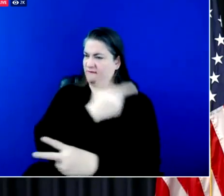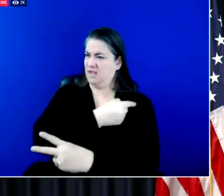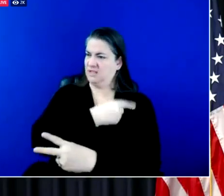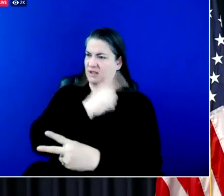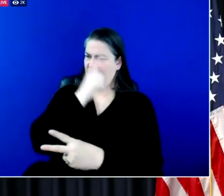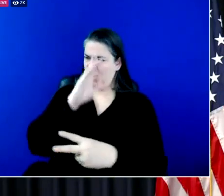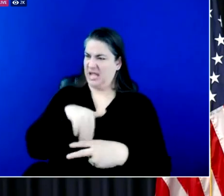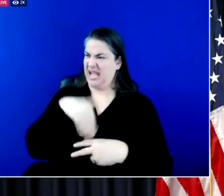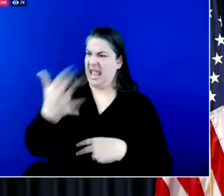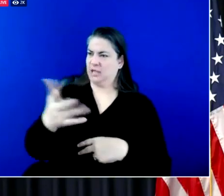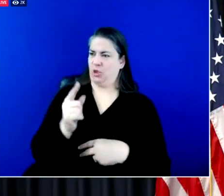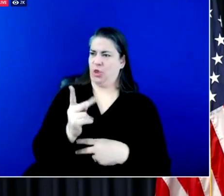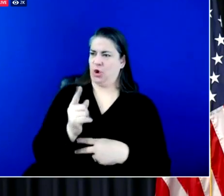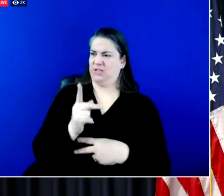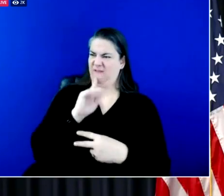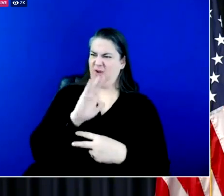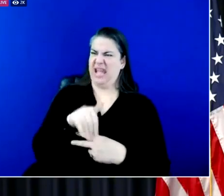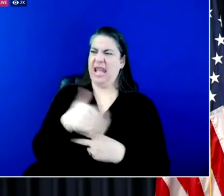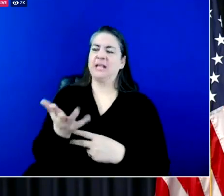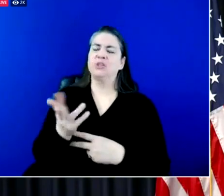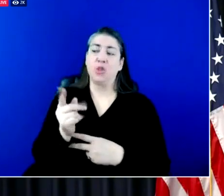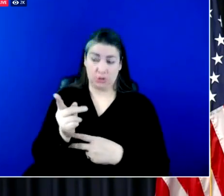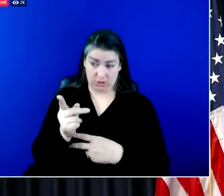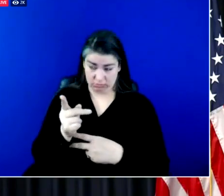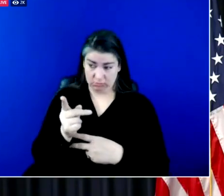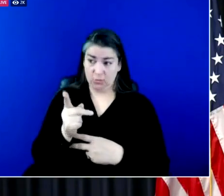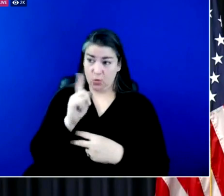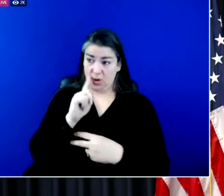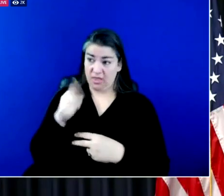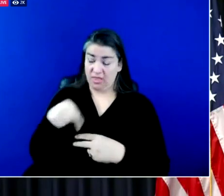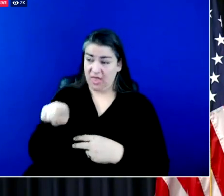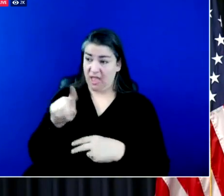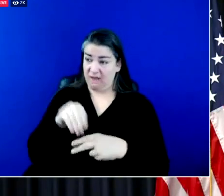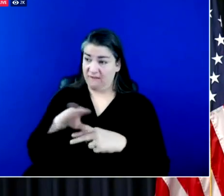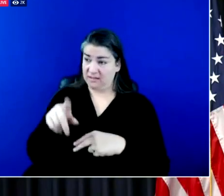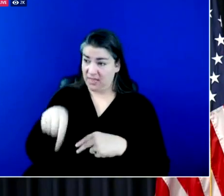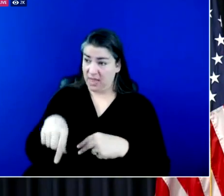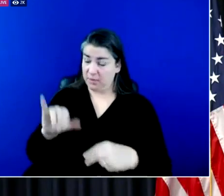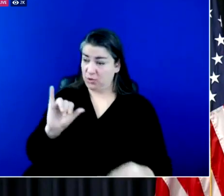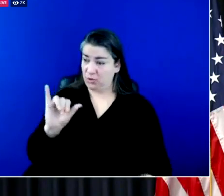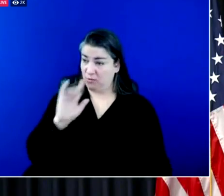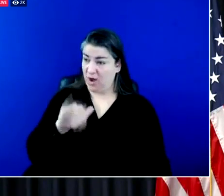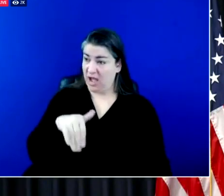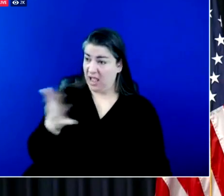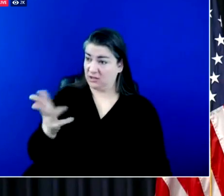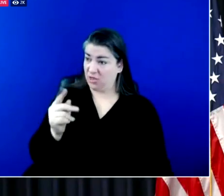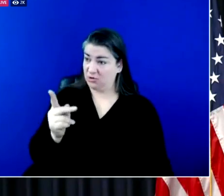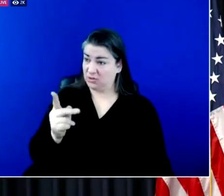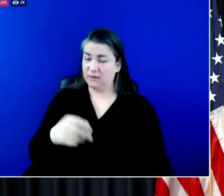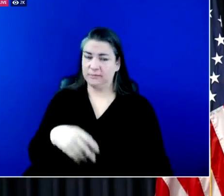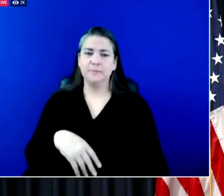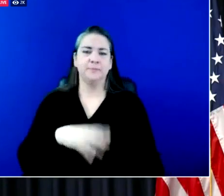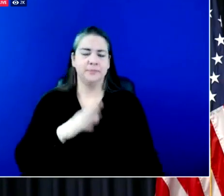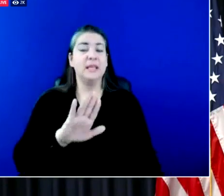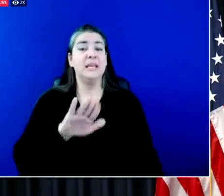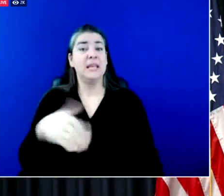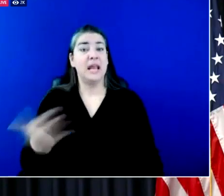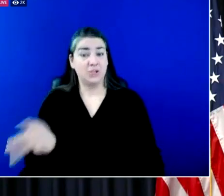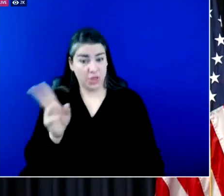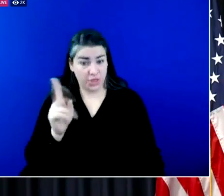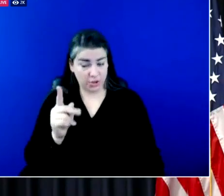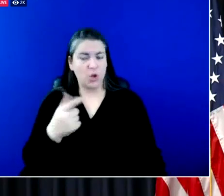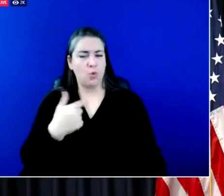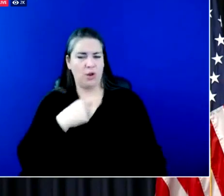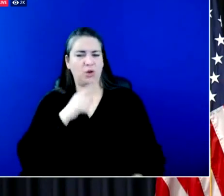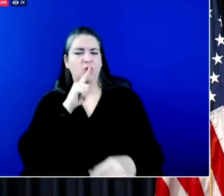february 18th will they be affected on the second question we are confirming the answer